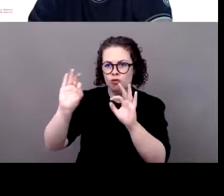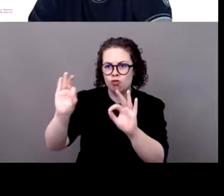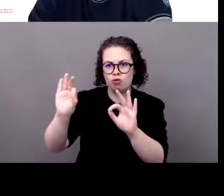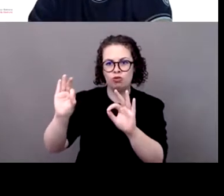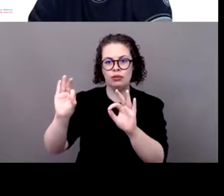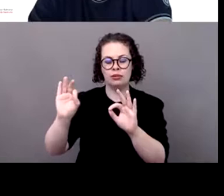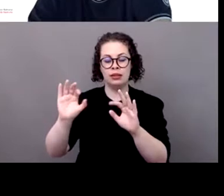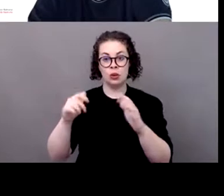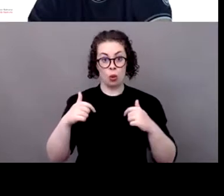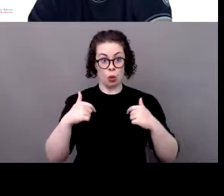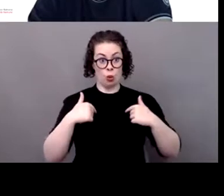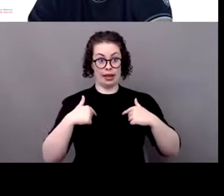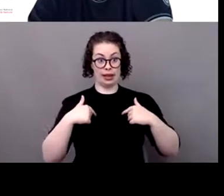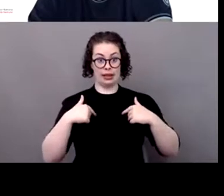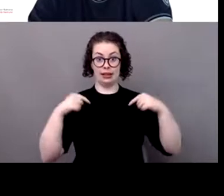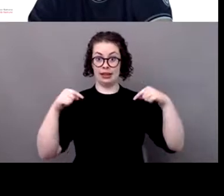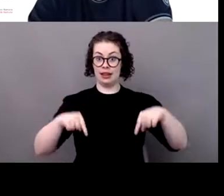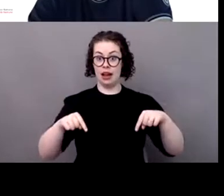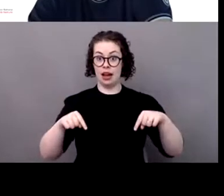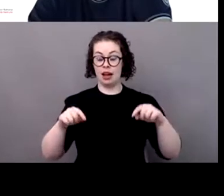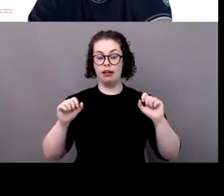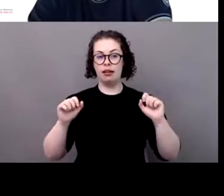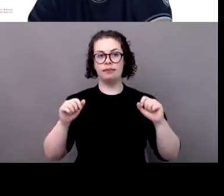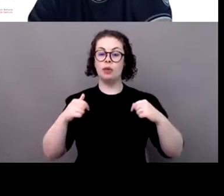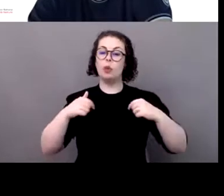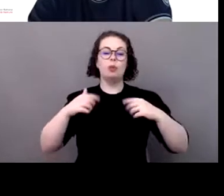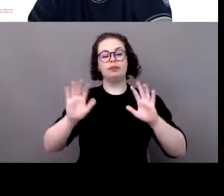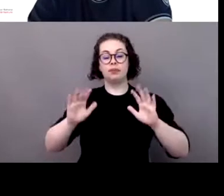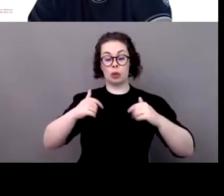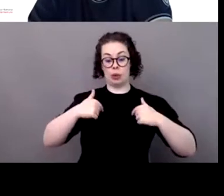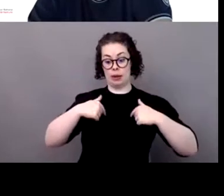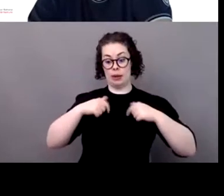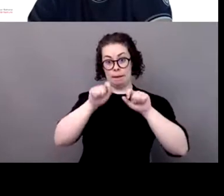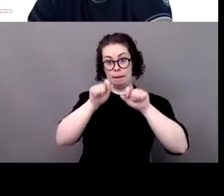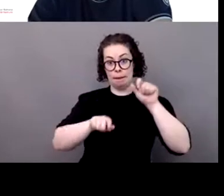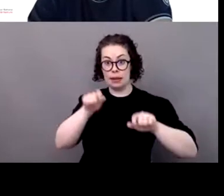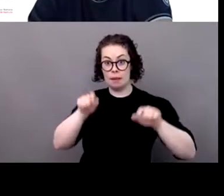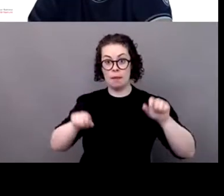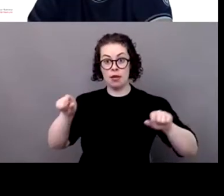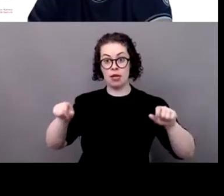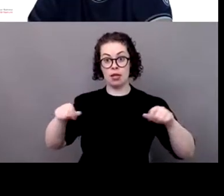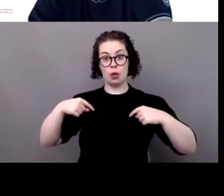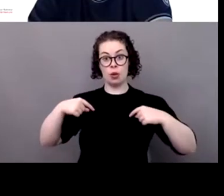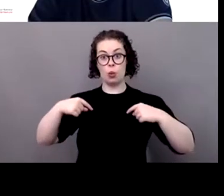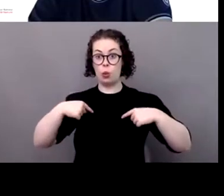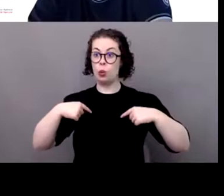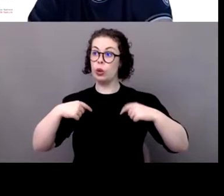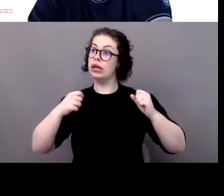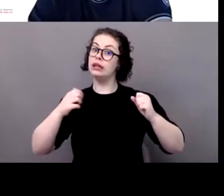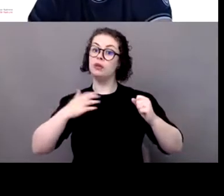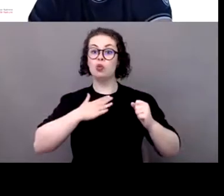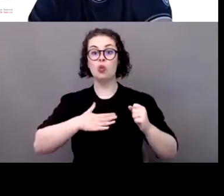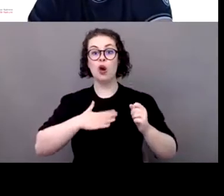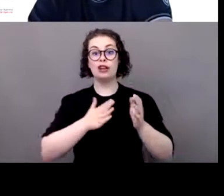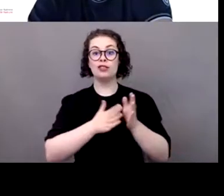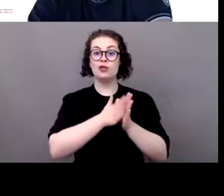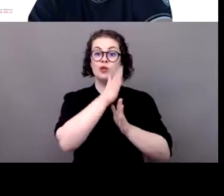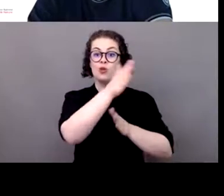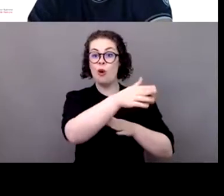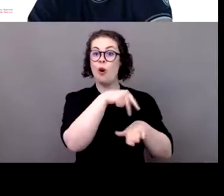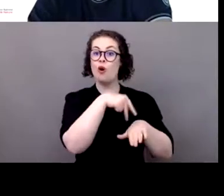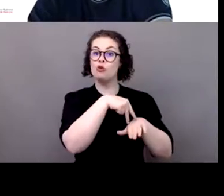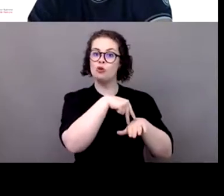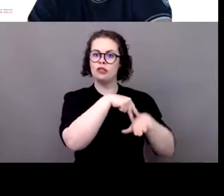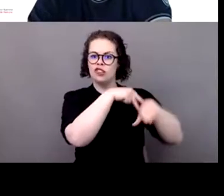to a few encablures in train, rather than to go to Tahiti. Or even to have the possibility of making the choice